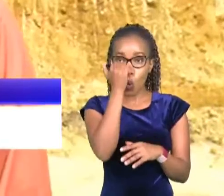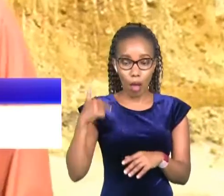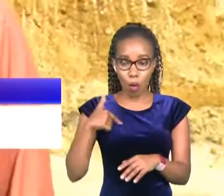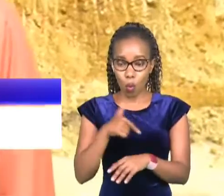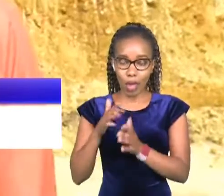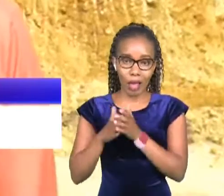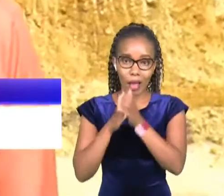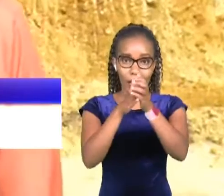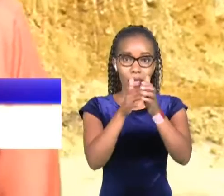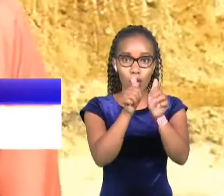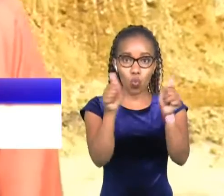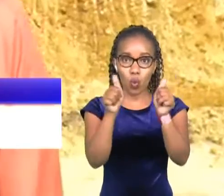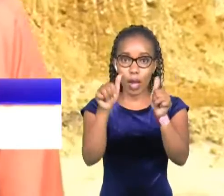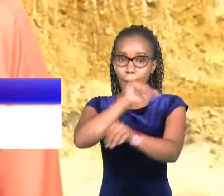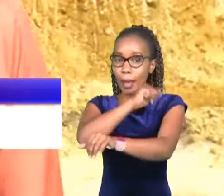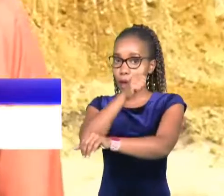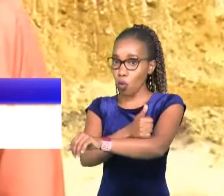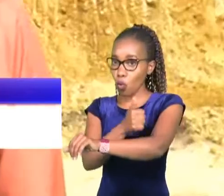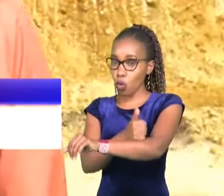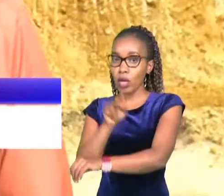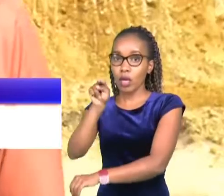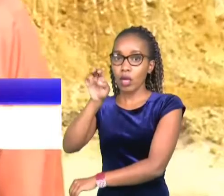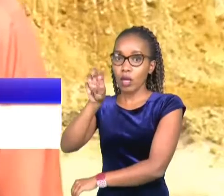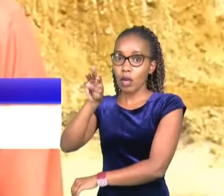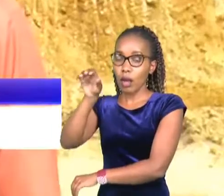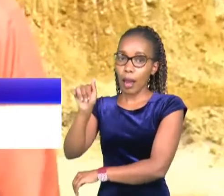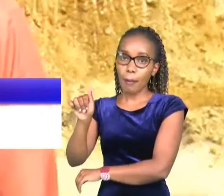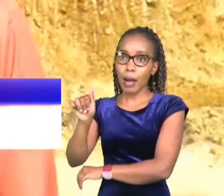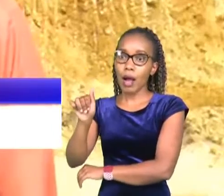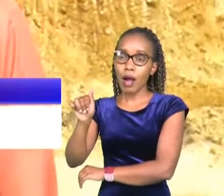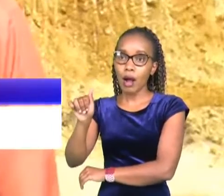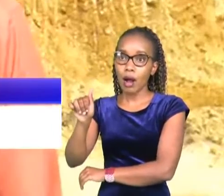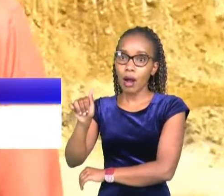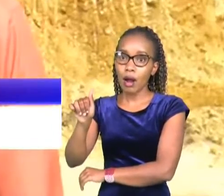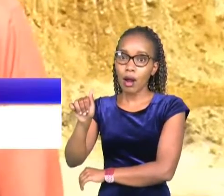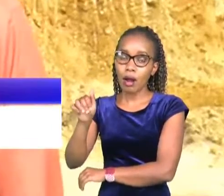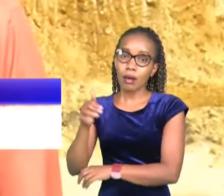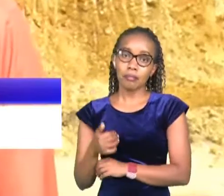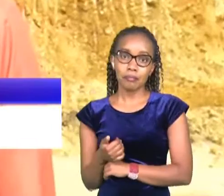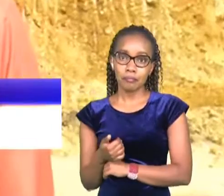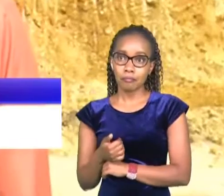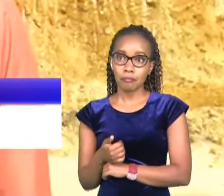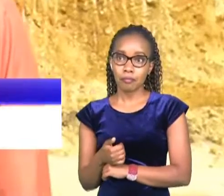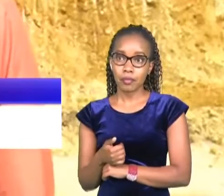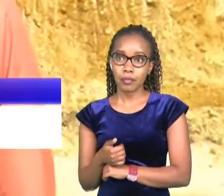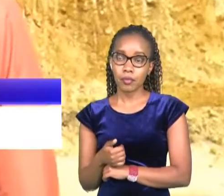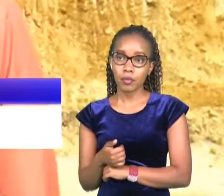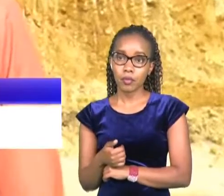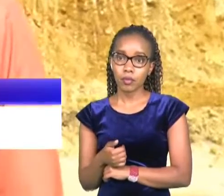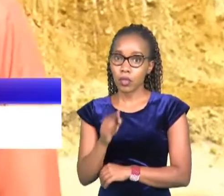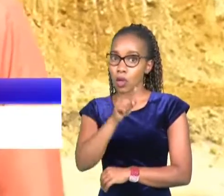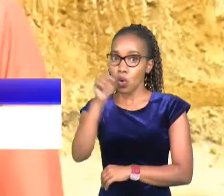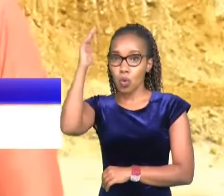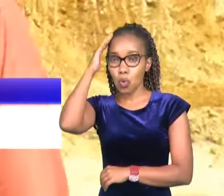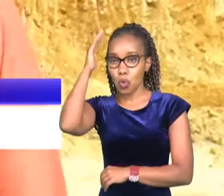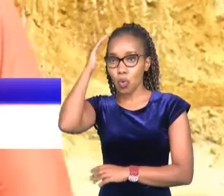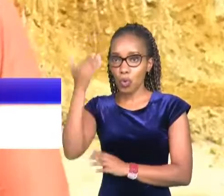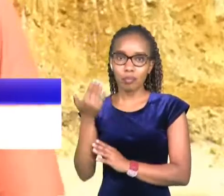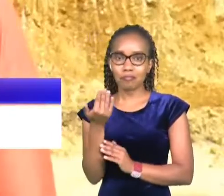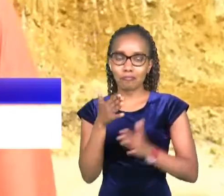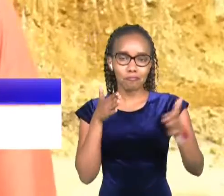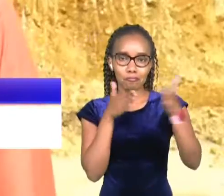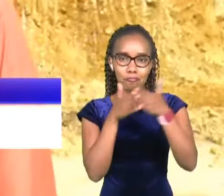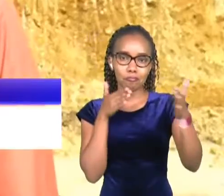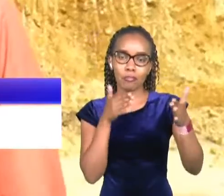by the authorities and of course doing the right thing at the end of the day you know you are getting a stop order